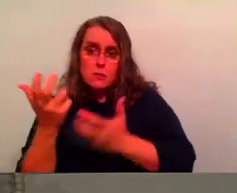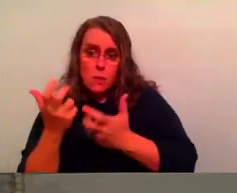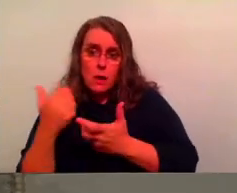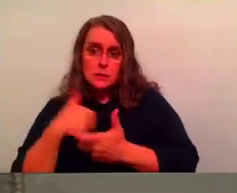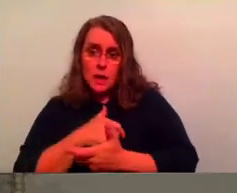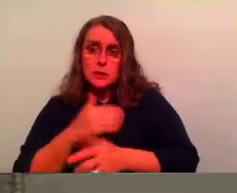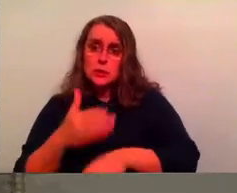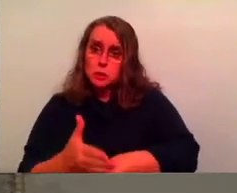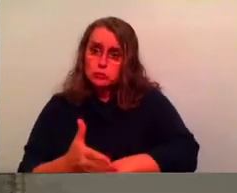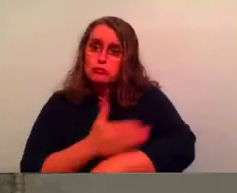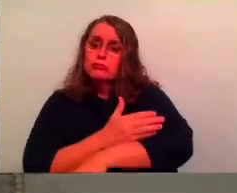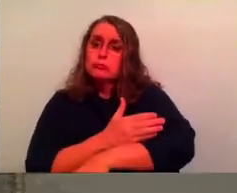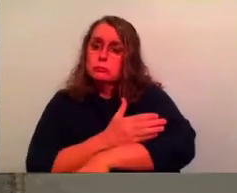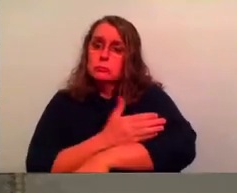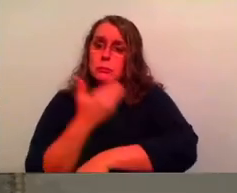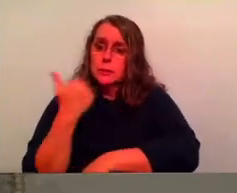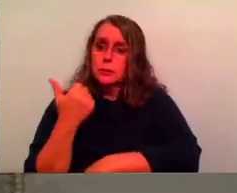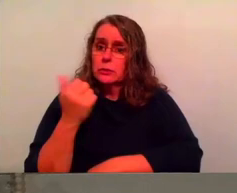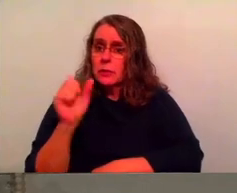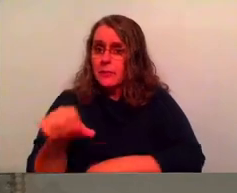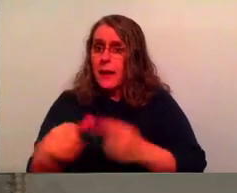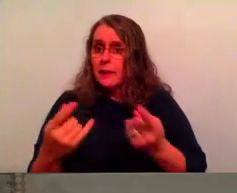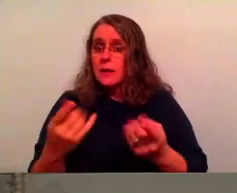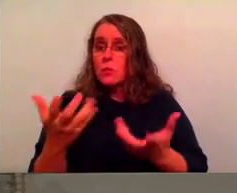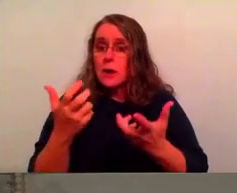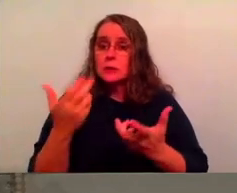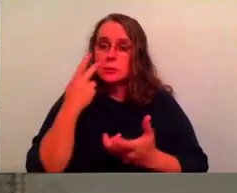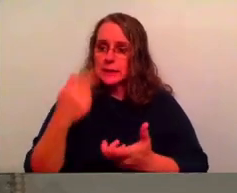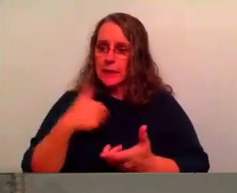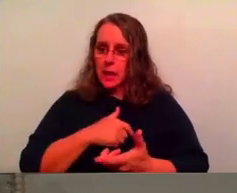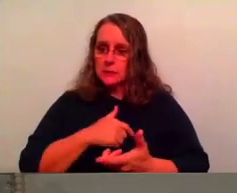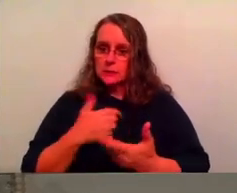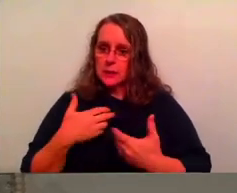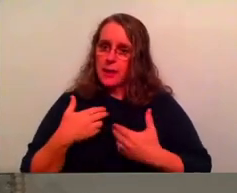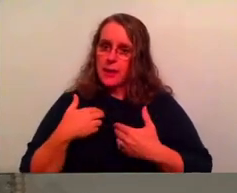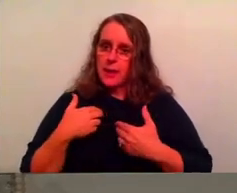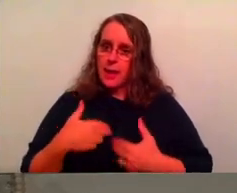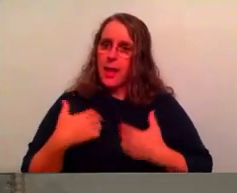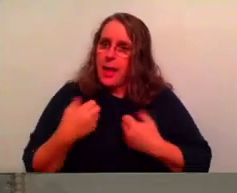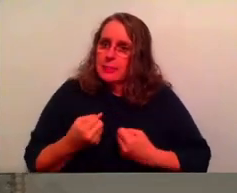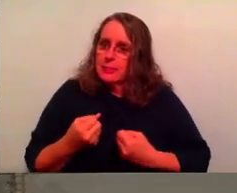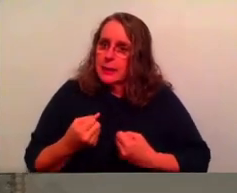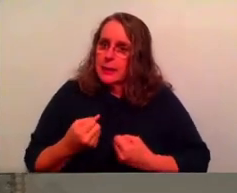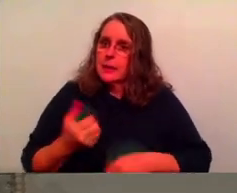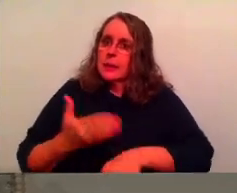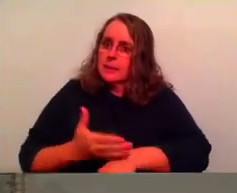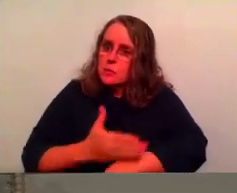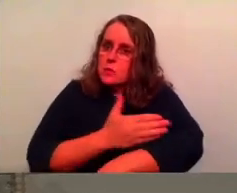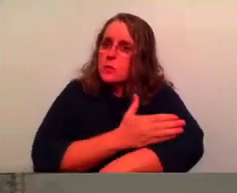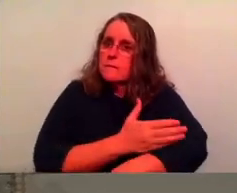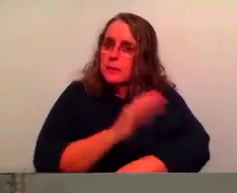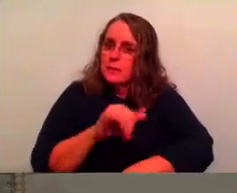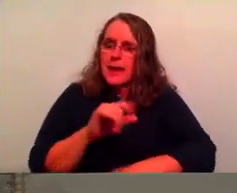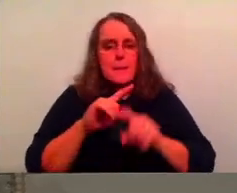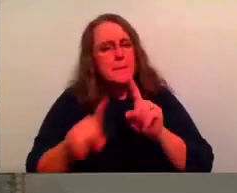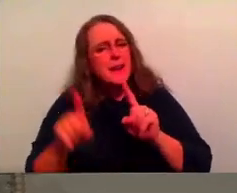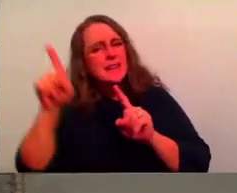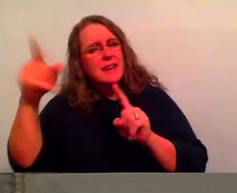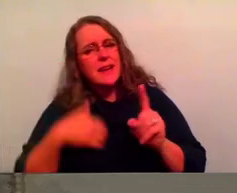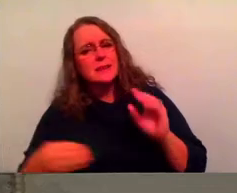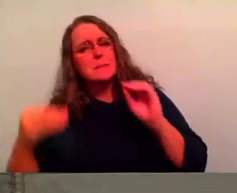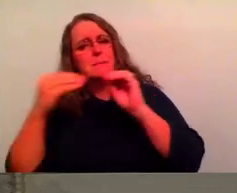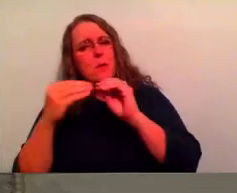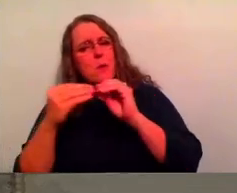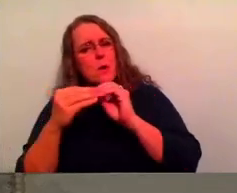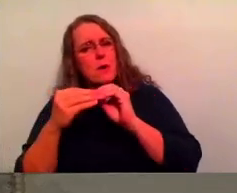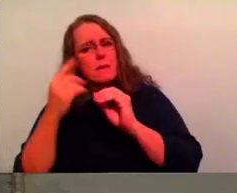for his kiddos is he wants to see us better. He wants to see us improve. He wants to see health in our lives, but he has more for us. And, and, like Matt said,